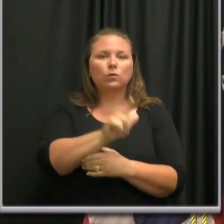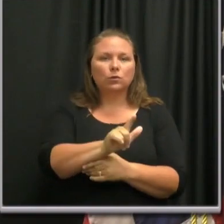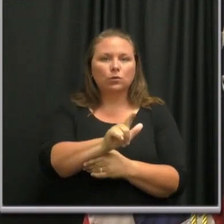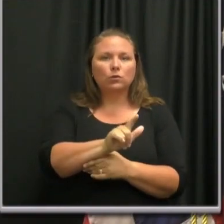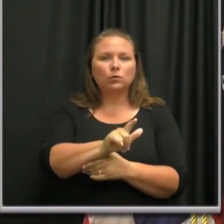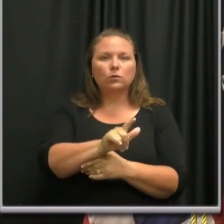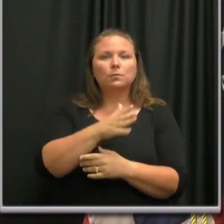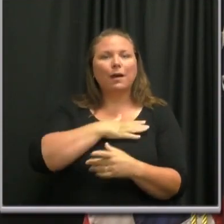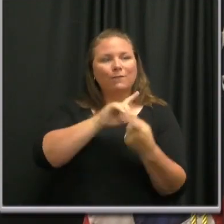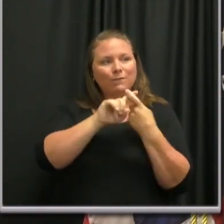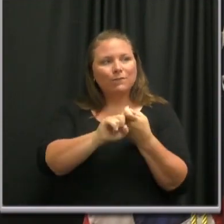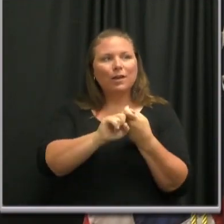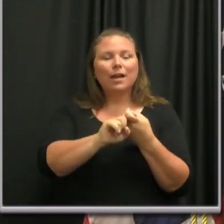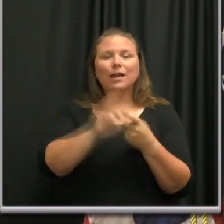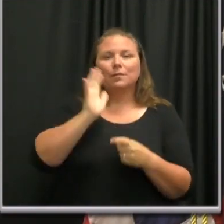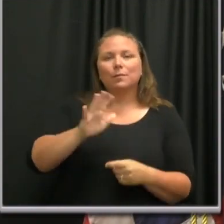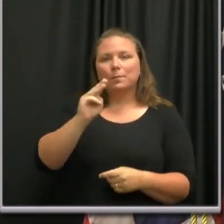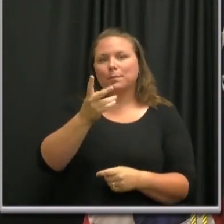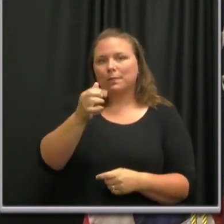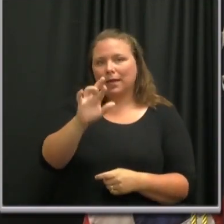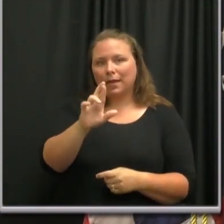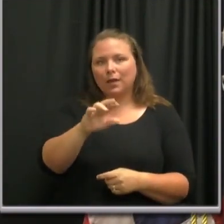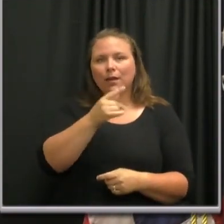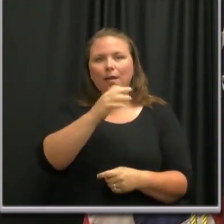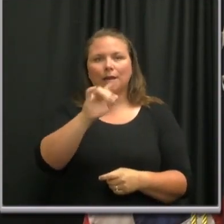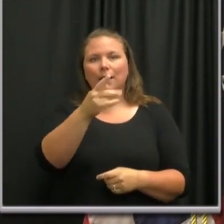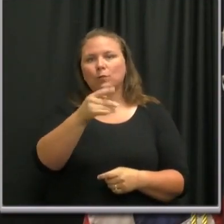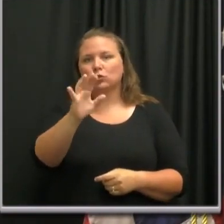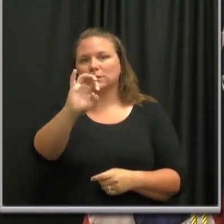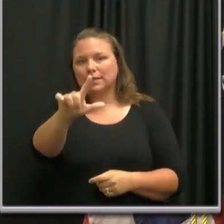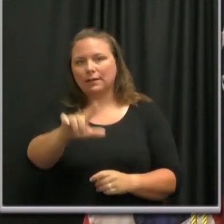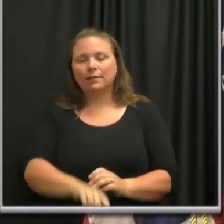turn it over to my friend and former mayor, Bill Purcell.